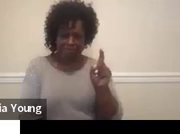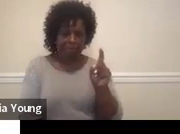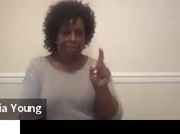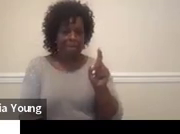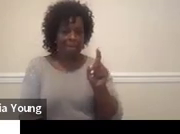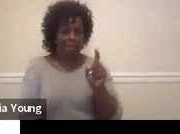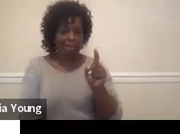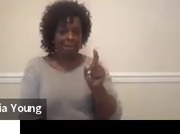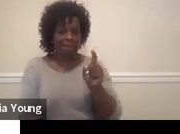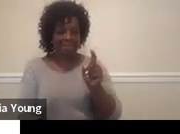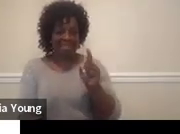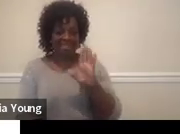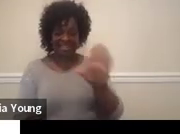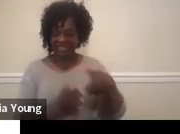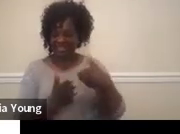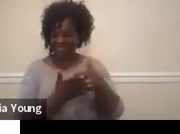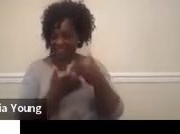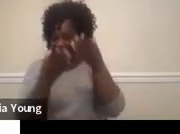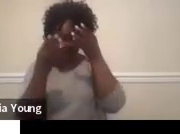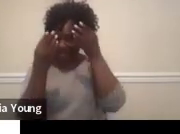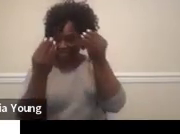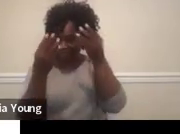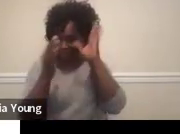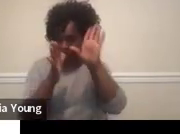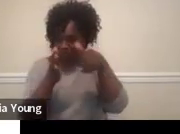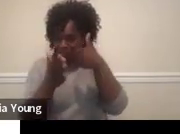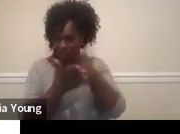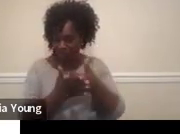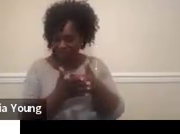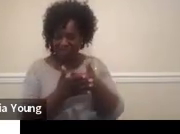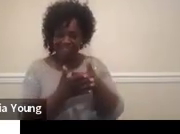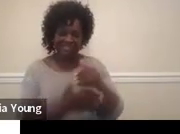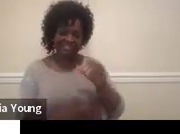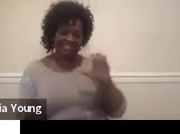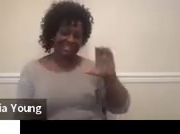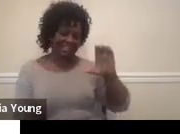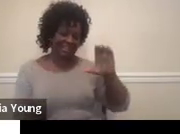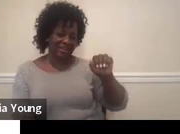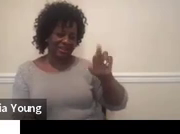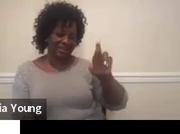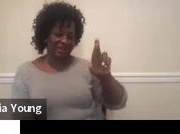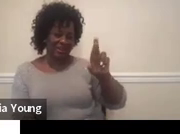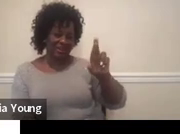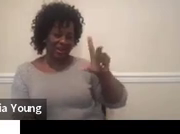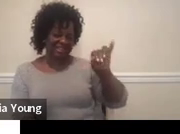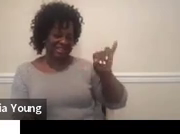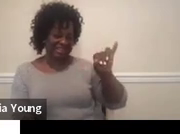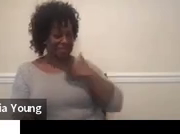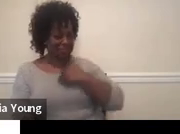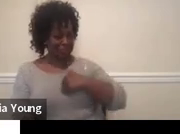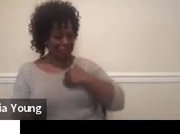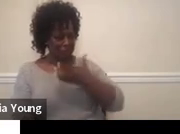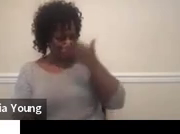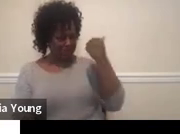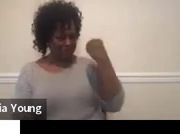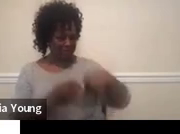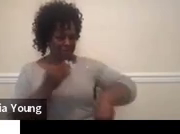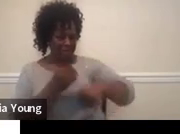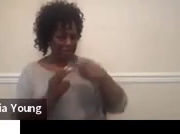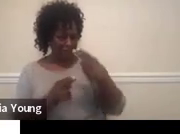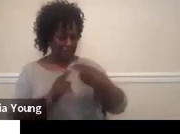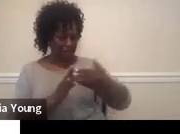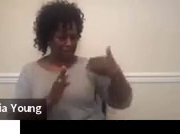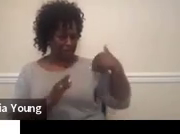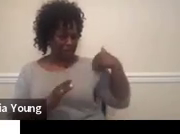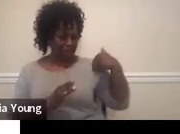Um, this is all of our information, including Carly. Sorry about that, Carly. Um, we love to get emails from you guys.